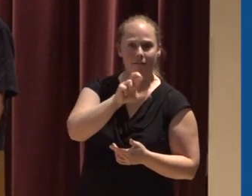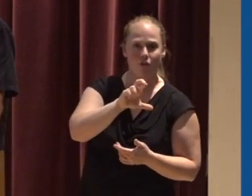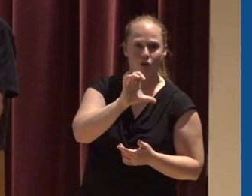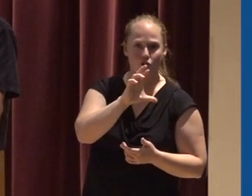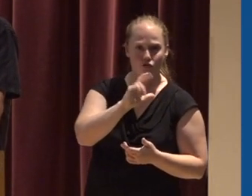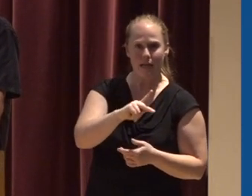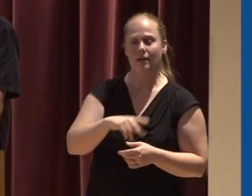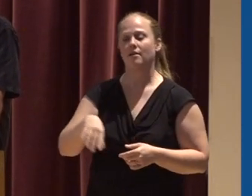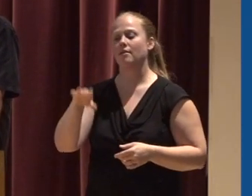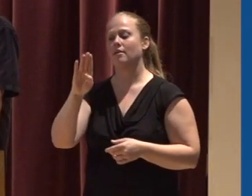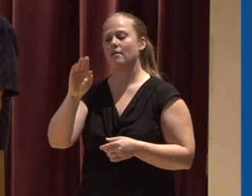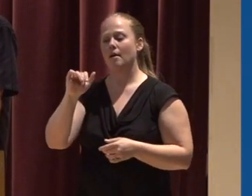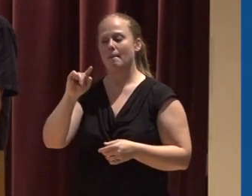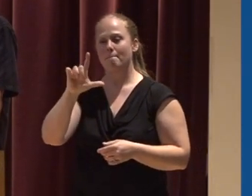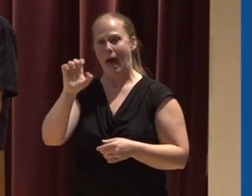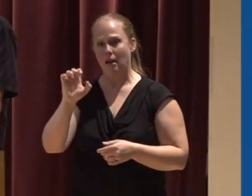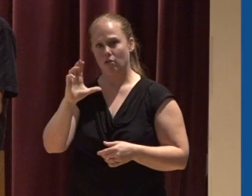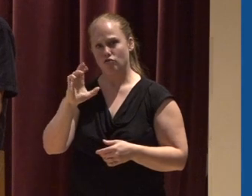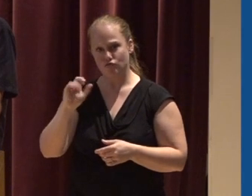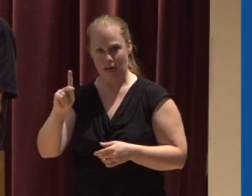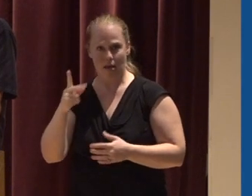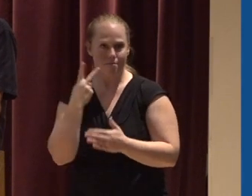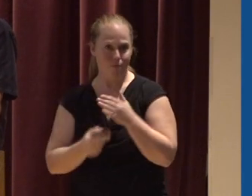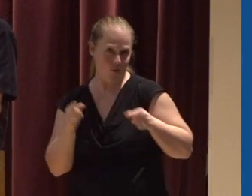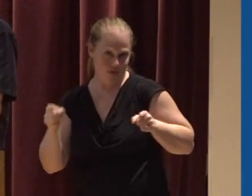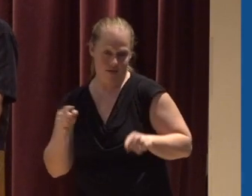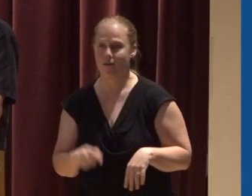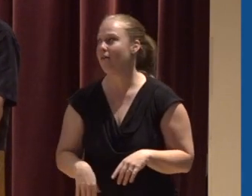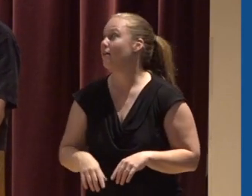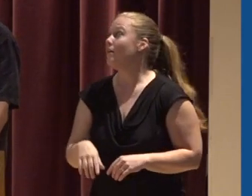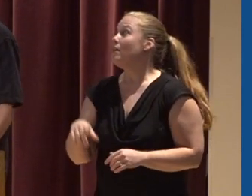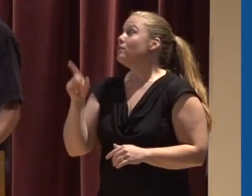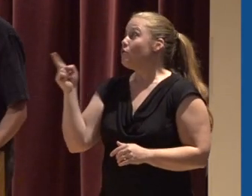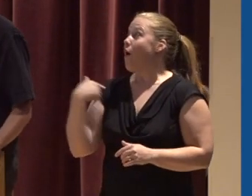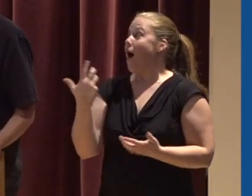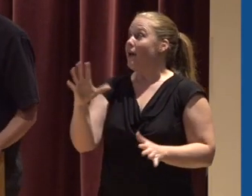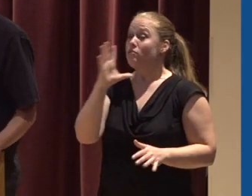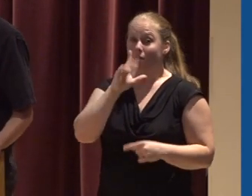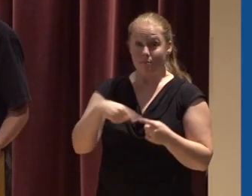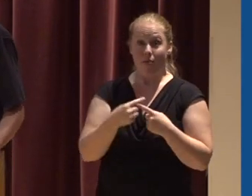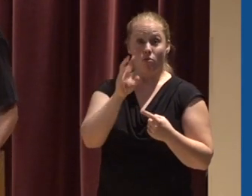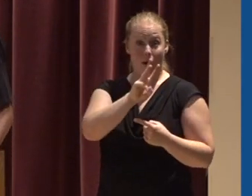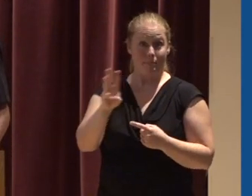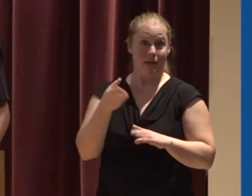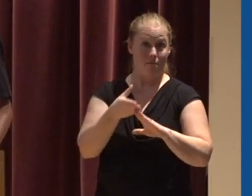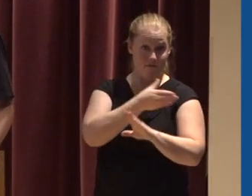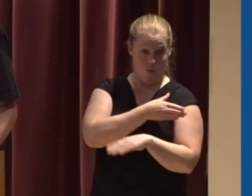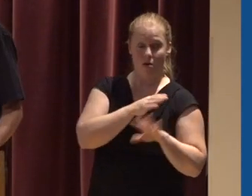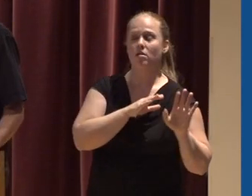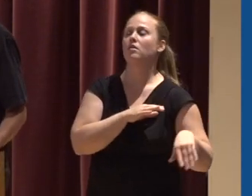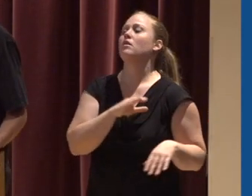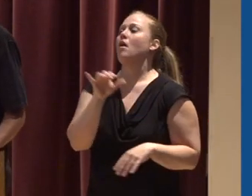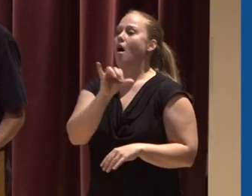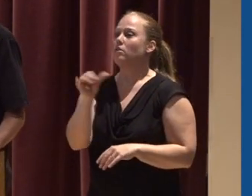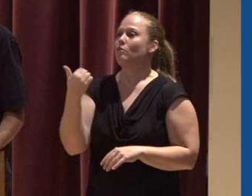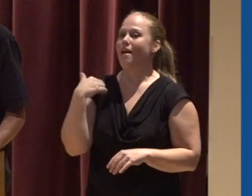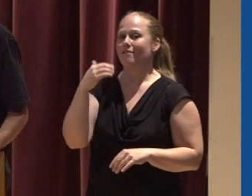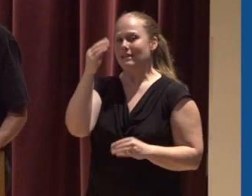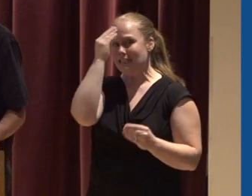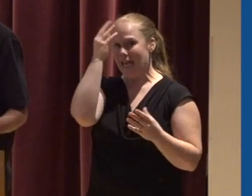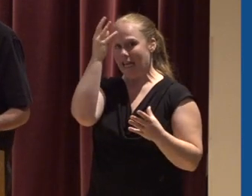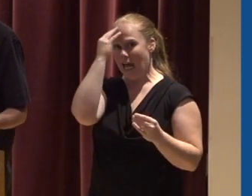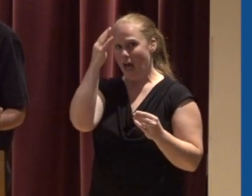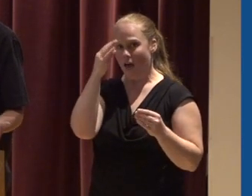as well So the application of the system I talked about the website before We also have data-driven